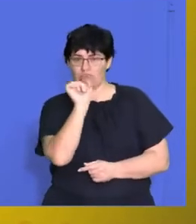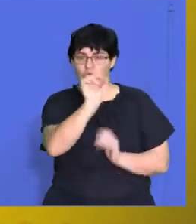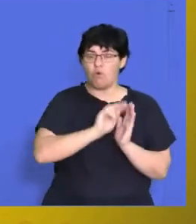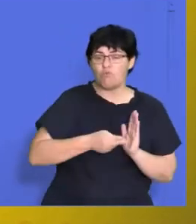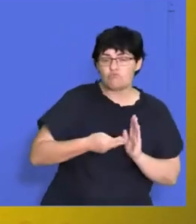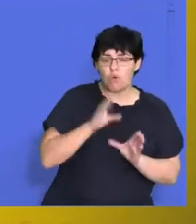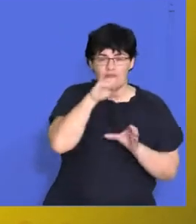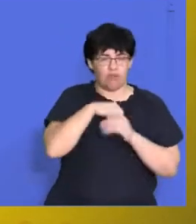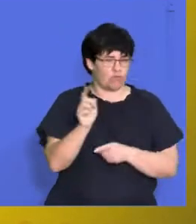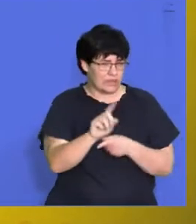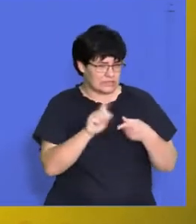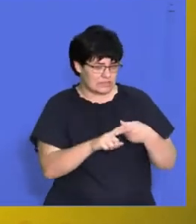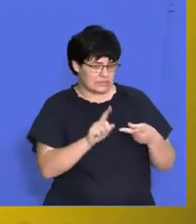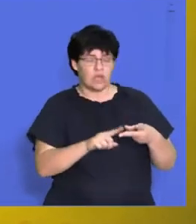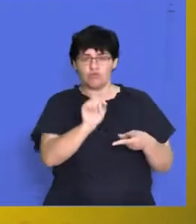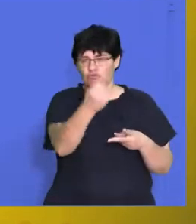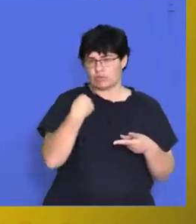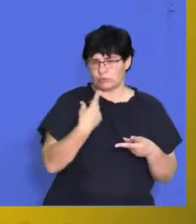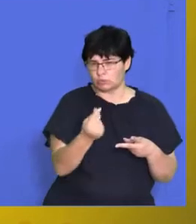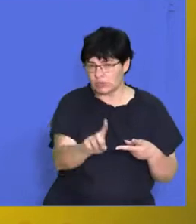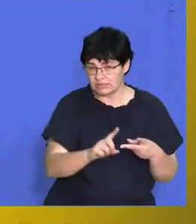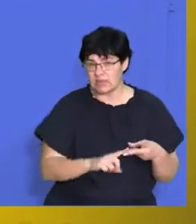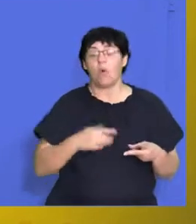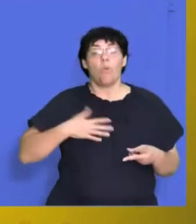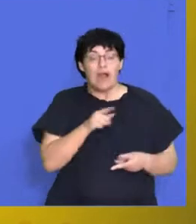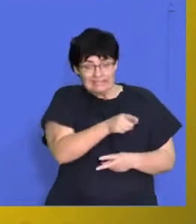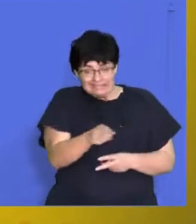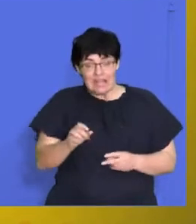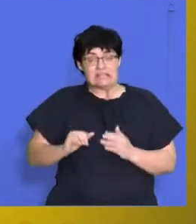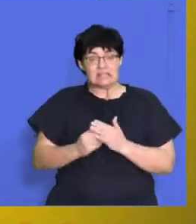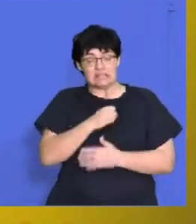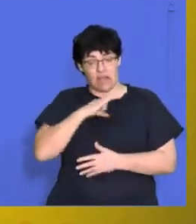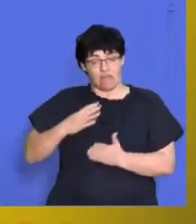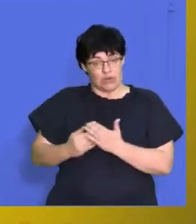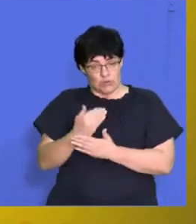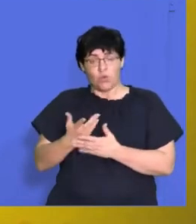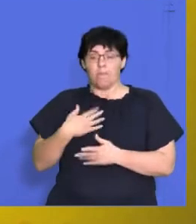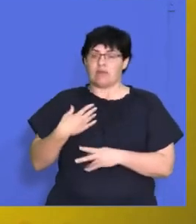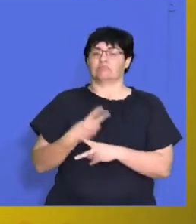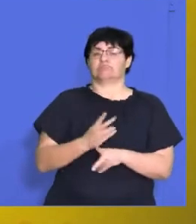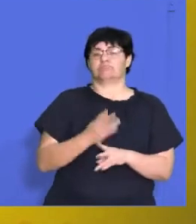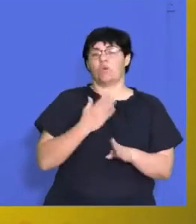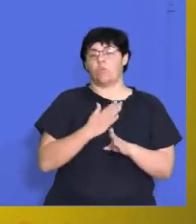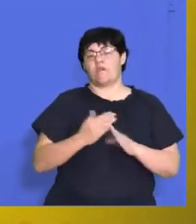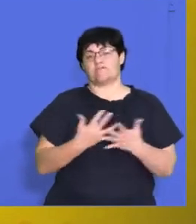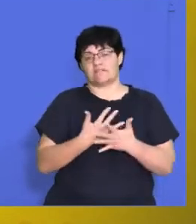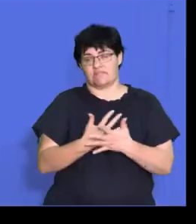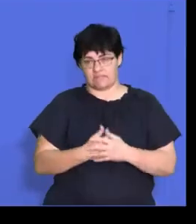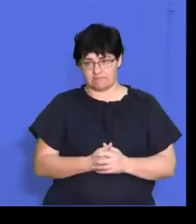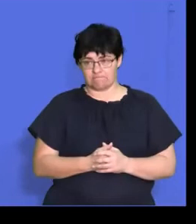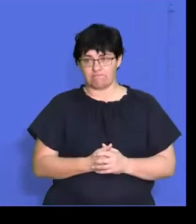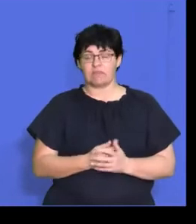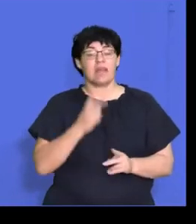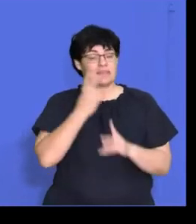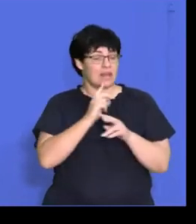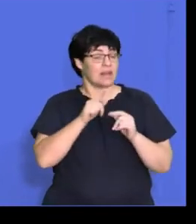role entails and what you must do. So we want to try and get them as productive as quickly as possible. And then we